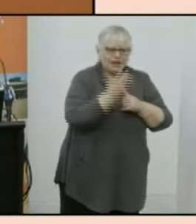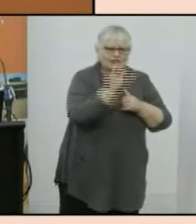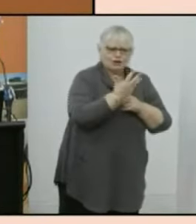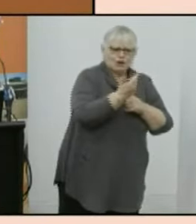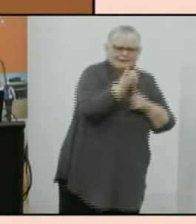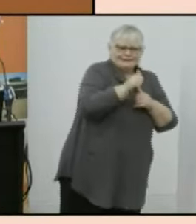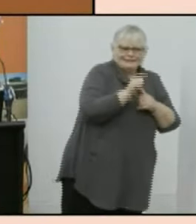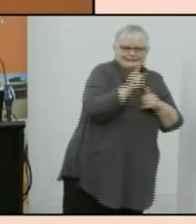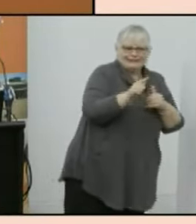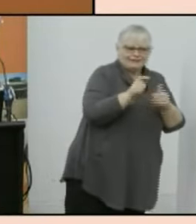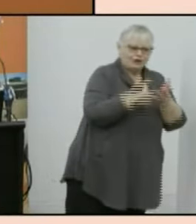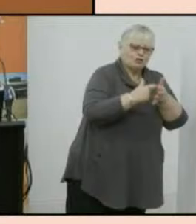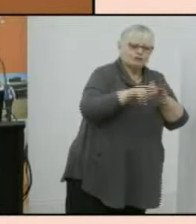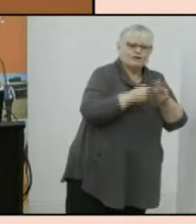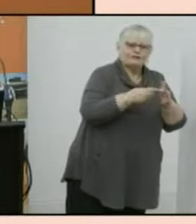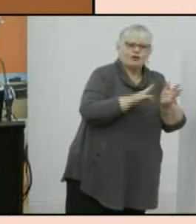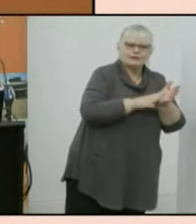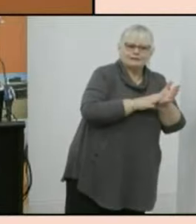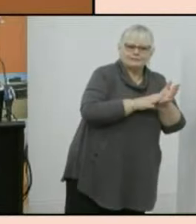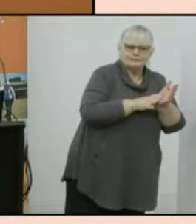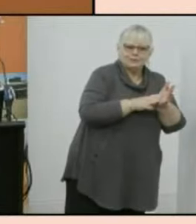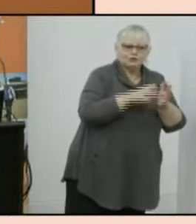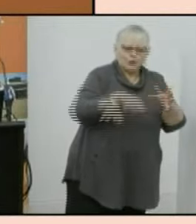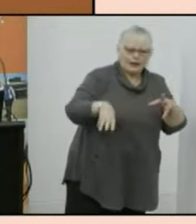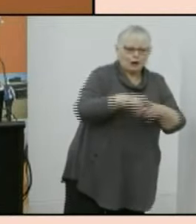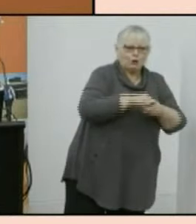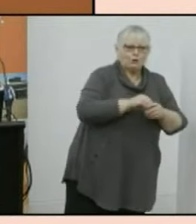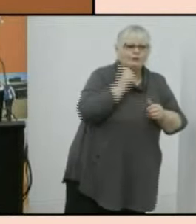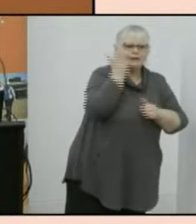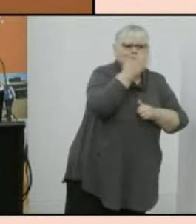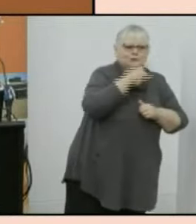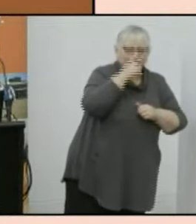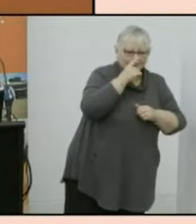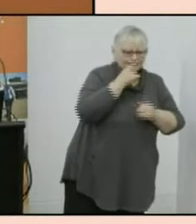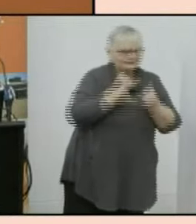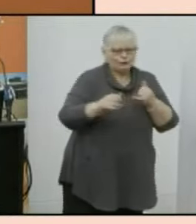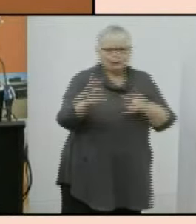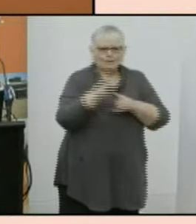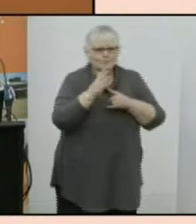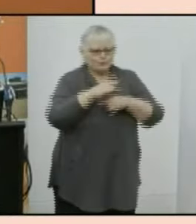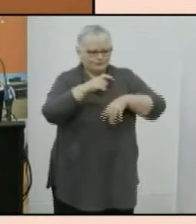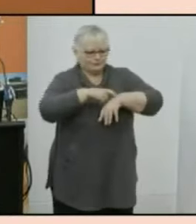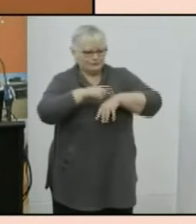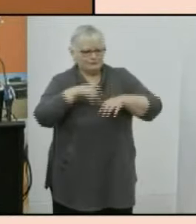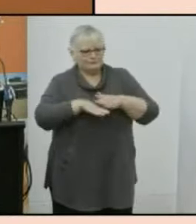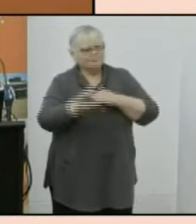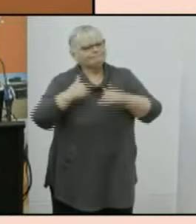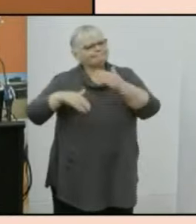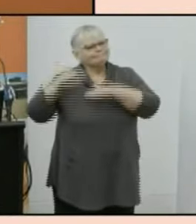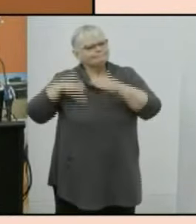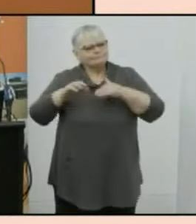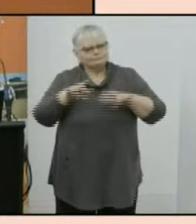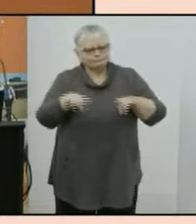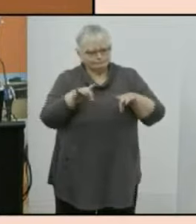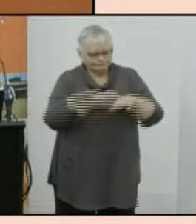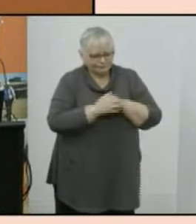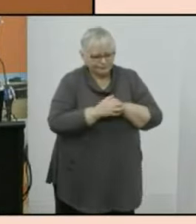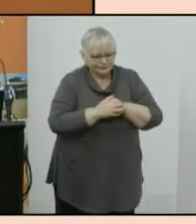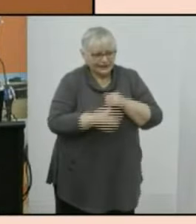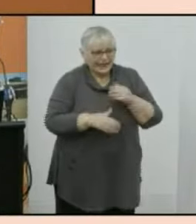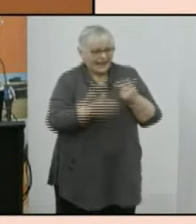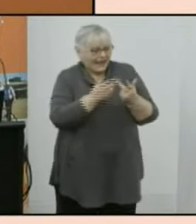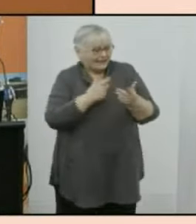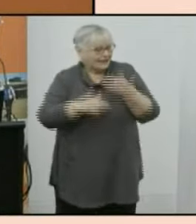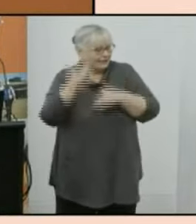referendum is an important milestone in the history of australia another historic achievement